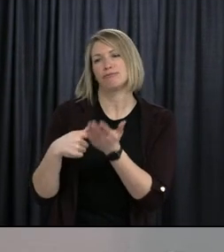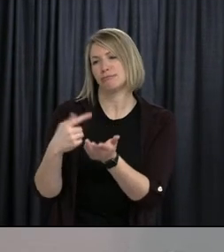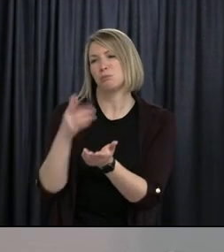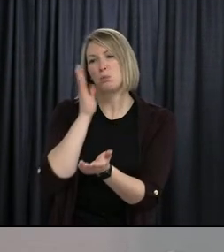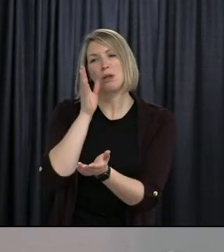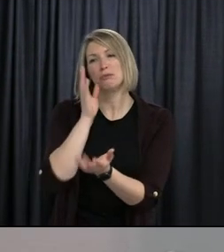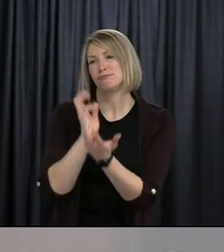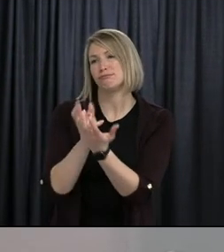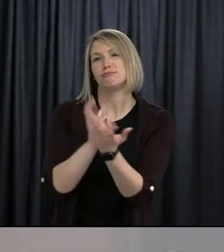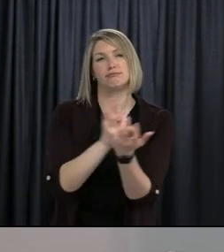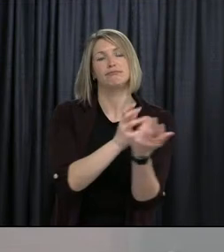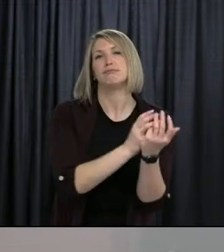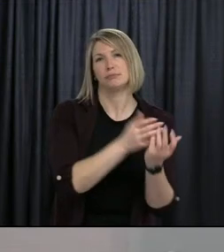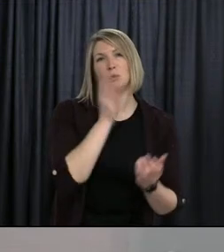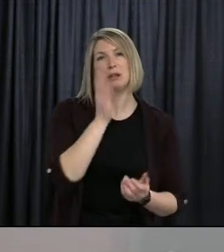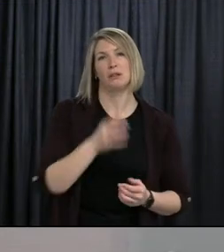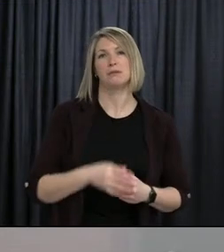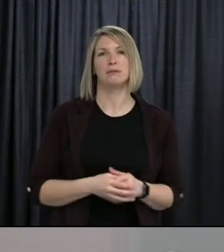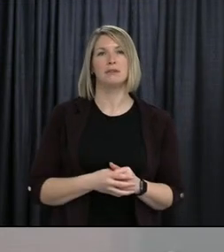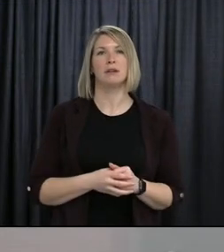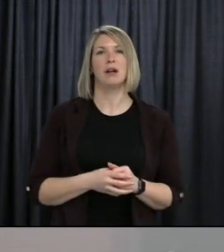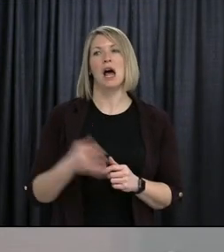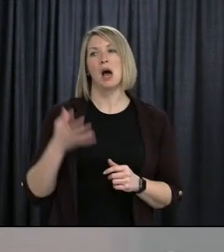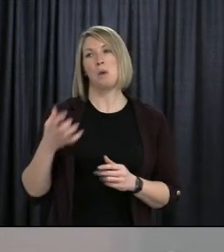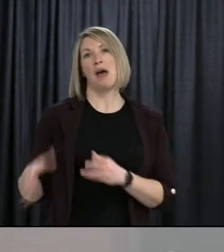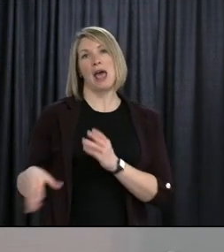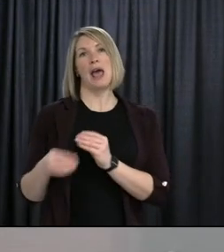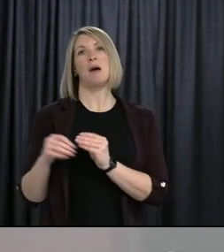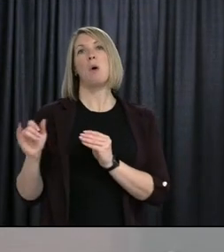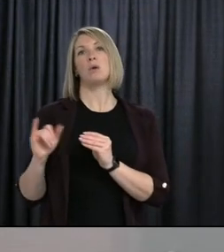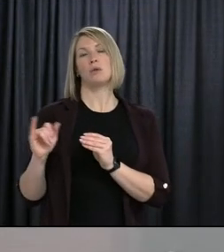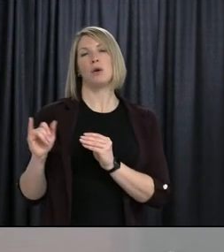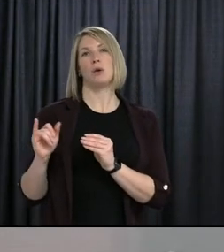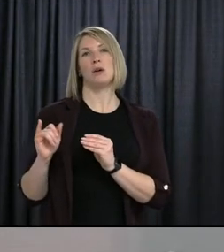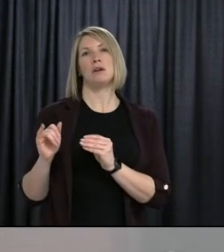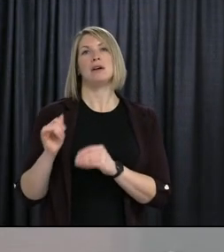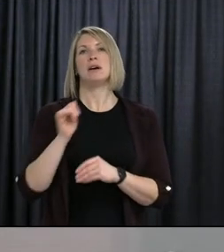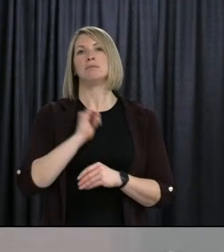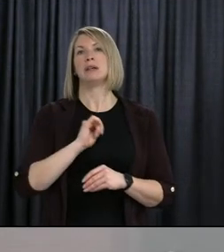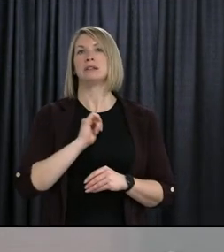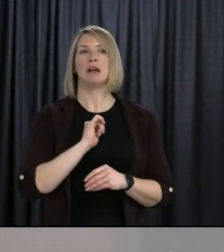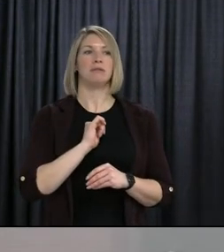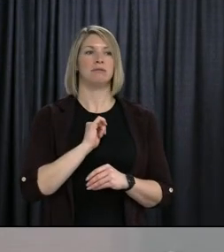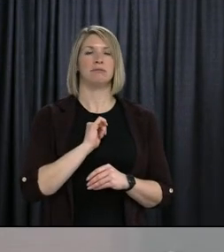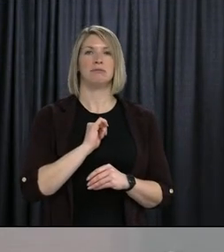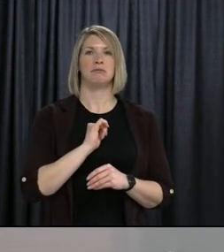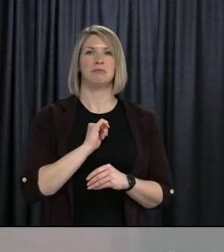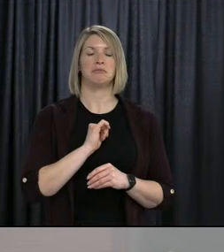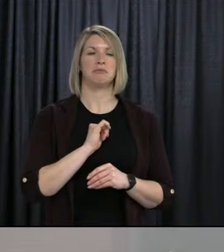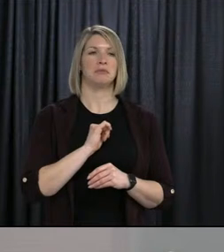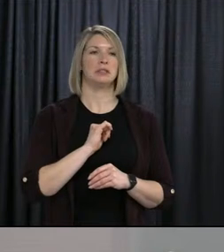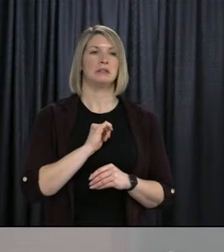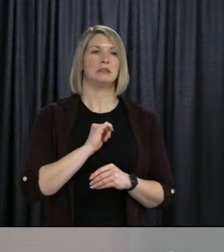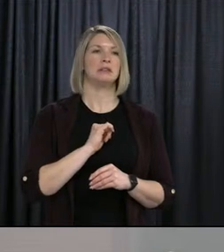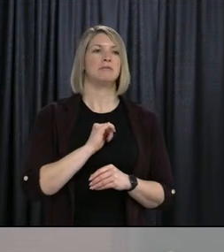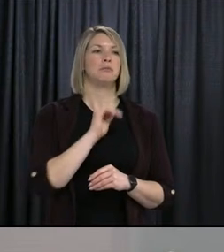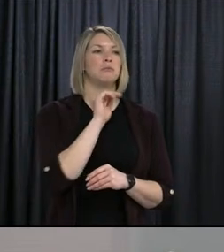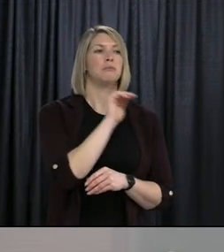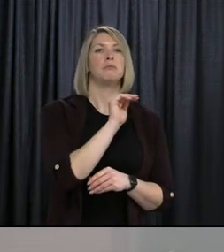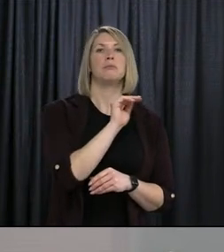I've had regular contact with the leader of the